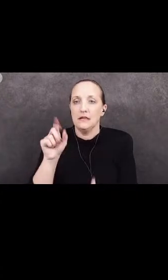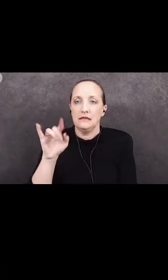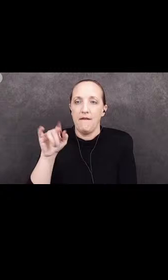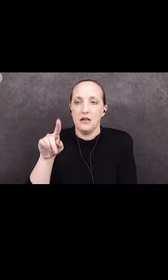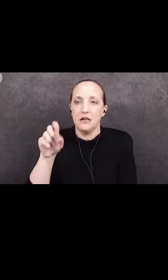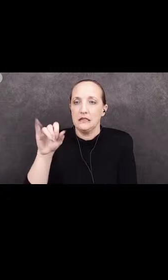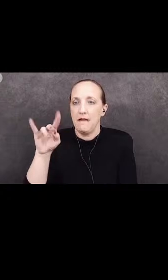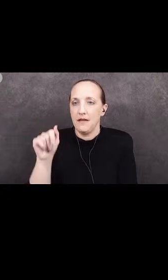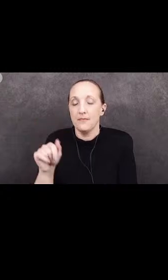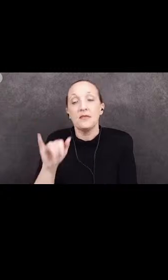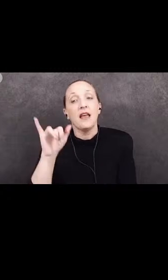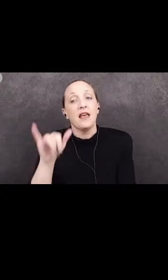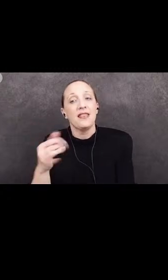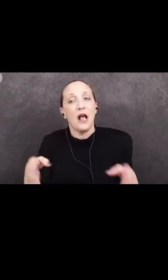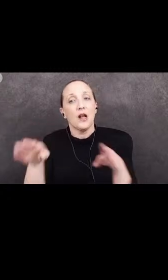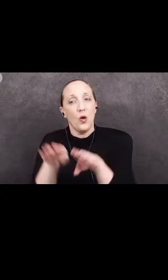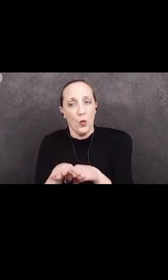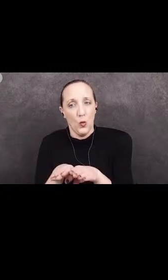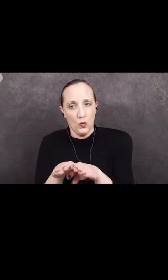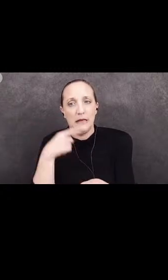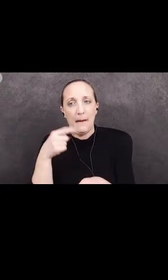That concludes public comment.